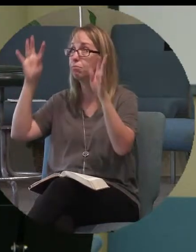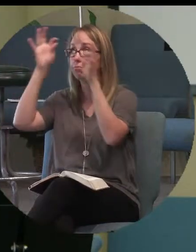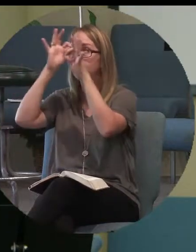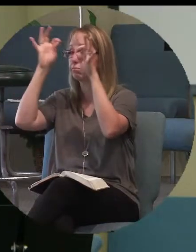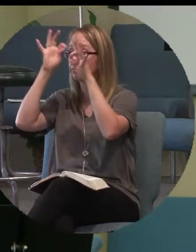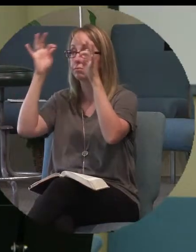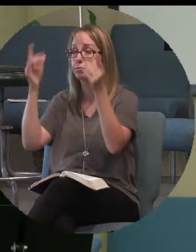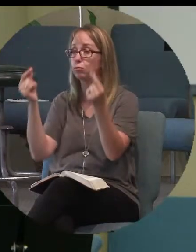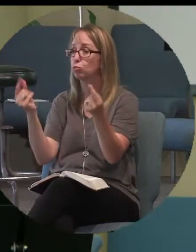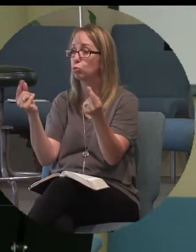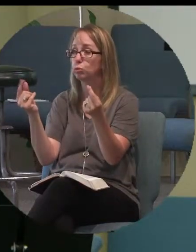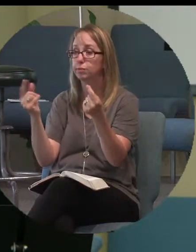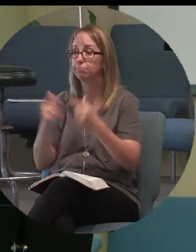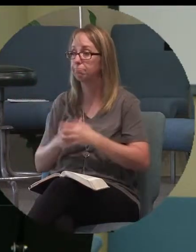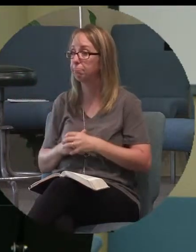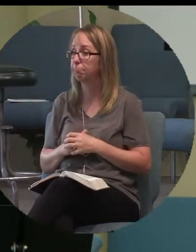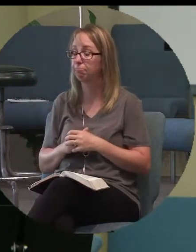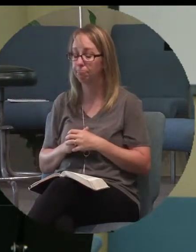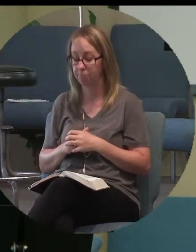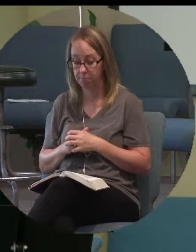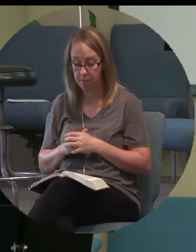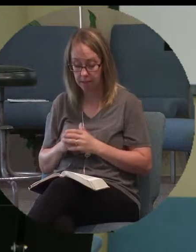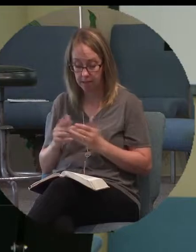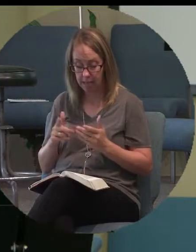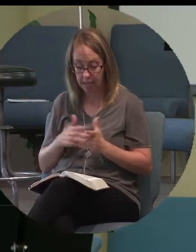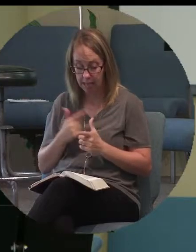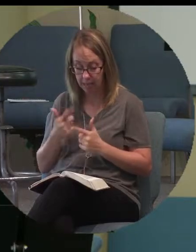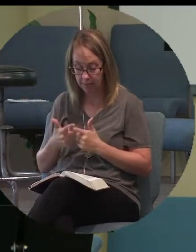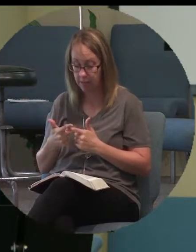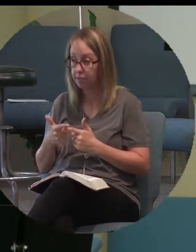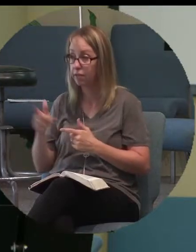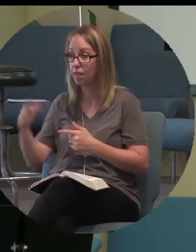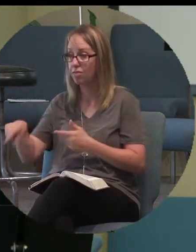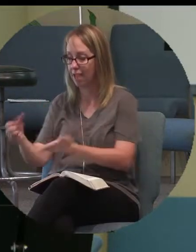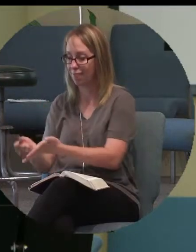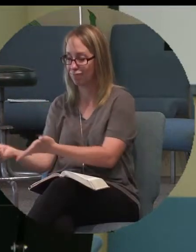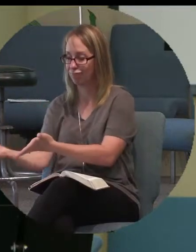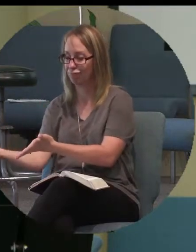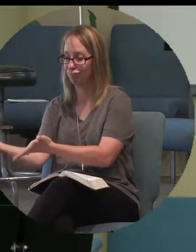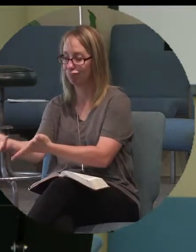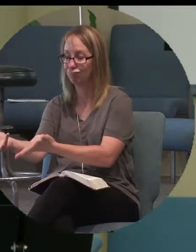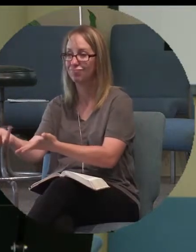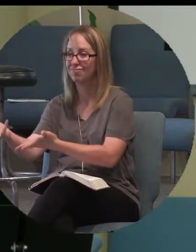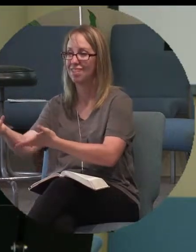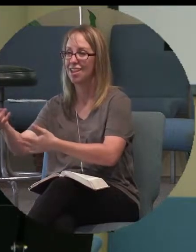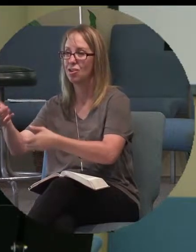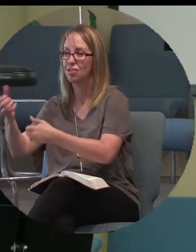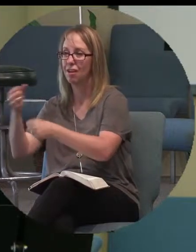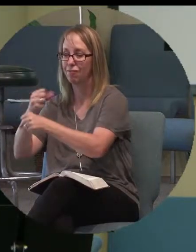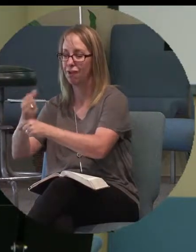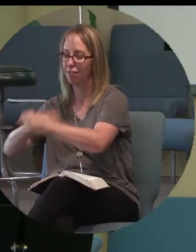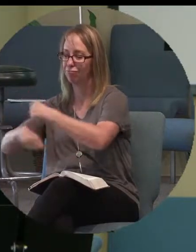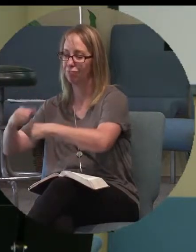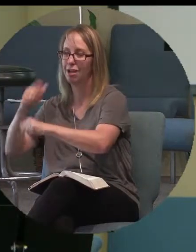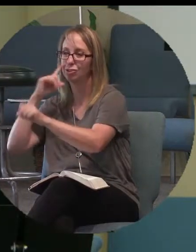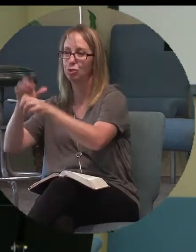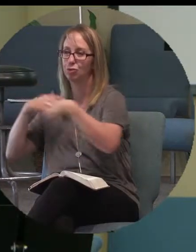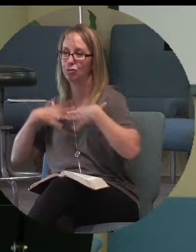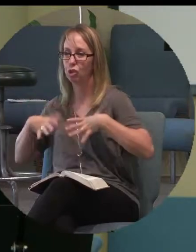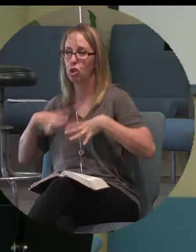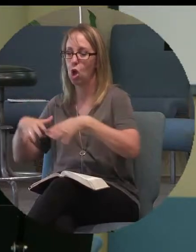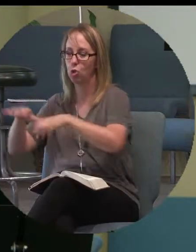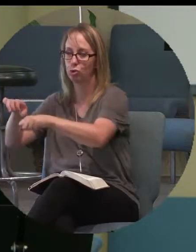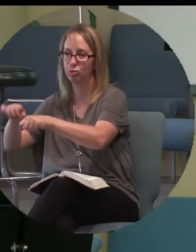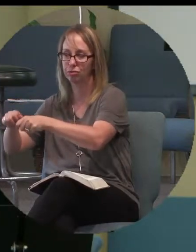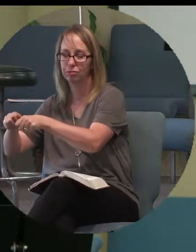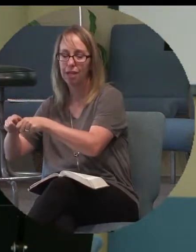what they're doing. And they cast lots, dividing up his garments among them. And the people stood by looking